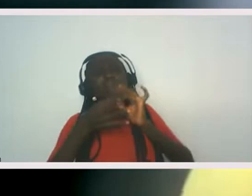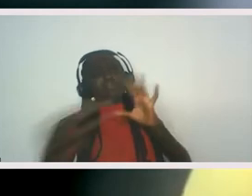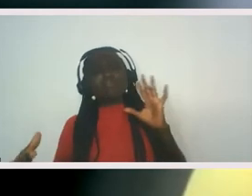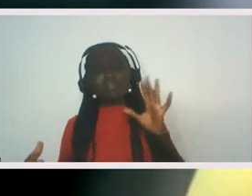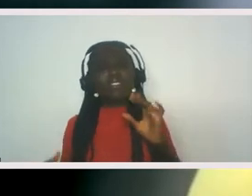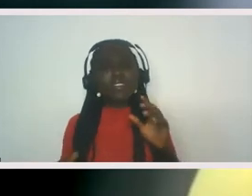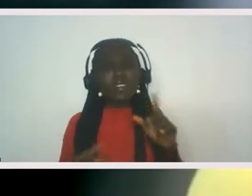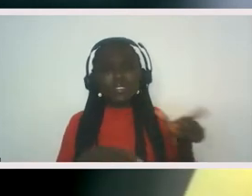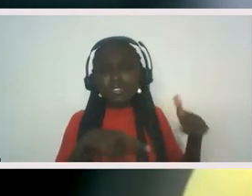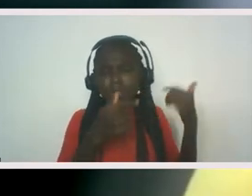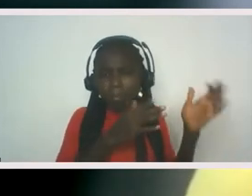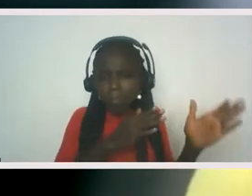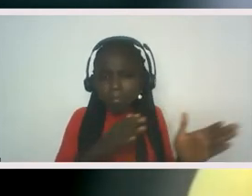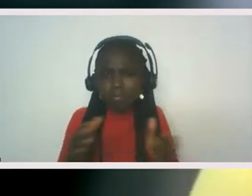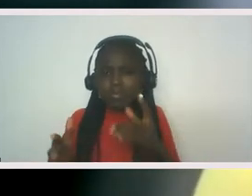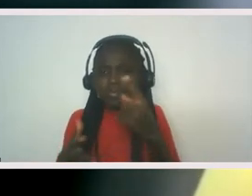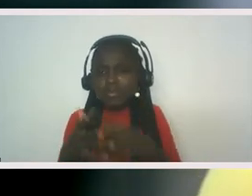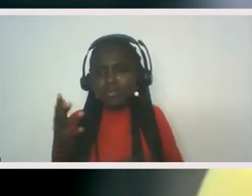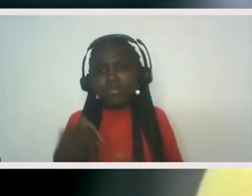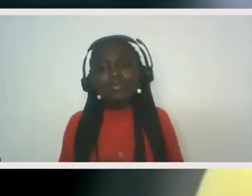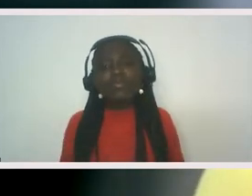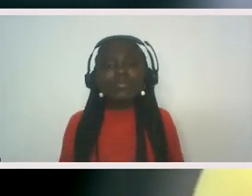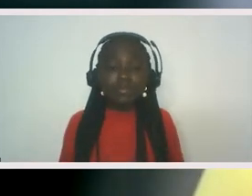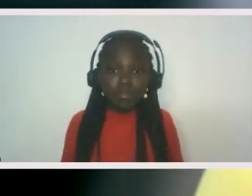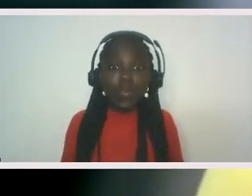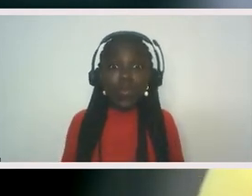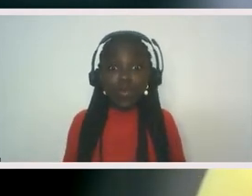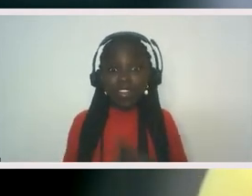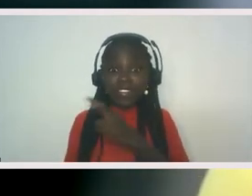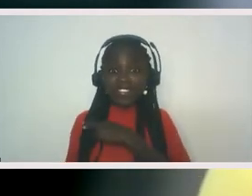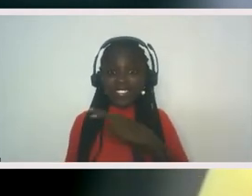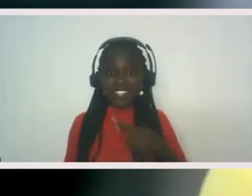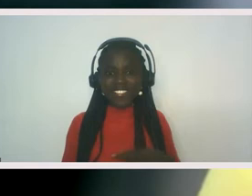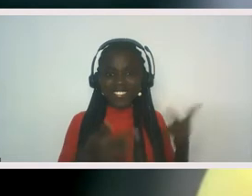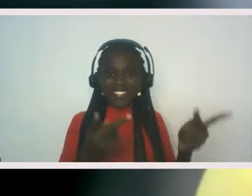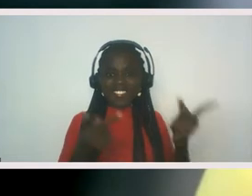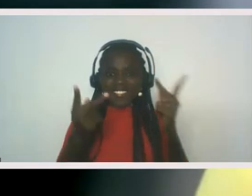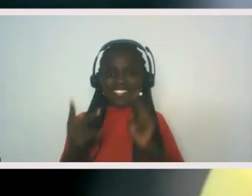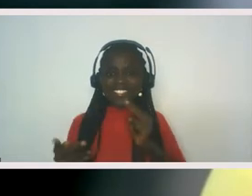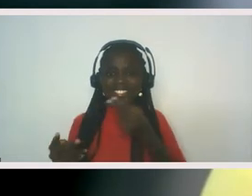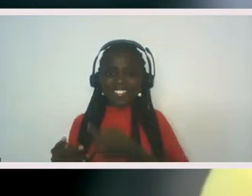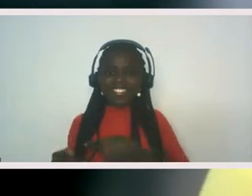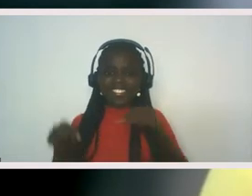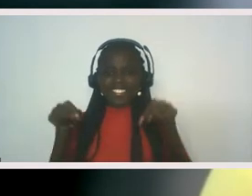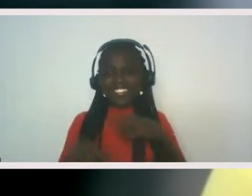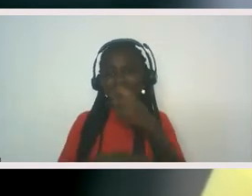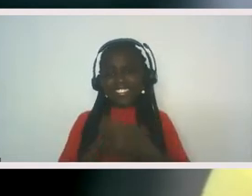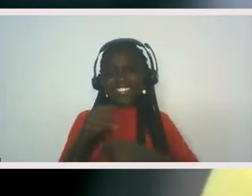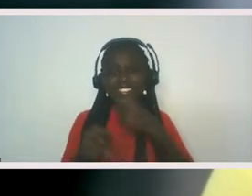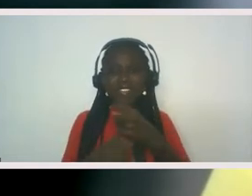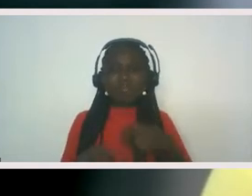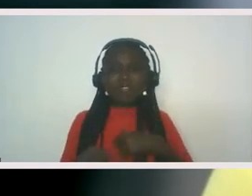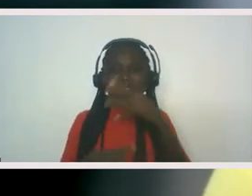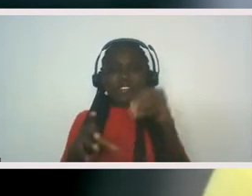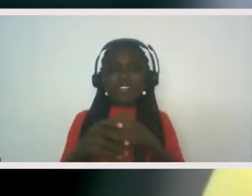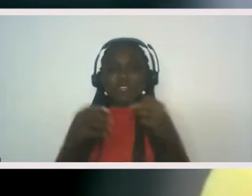we, since the Royal visit earlier this year, um, you know, the, I'm part of a advocates network